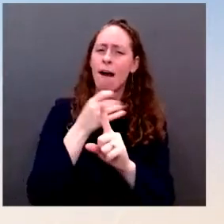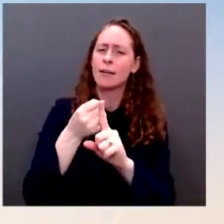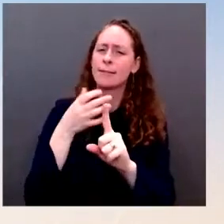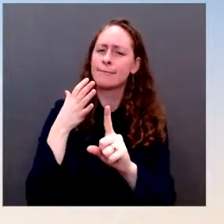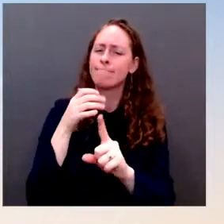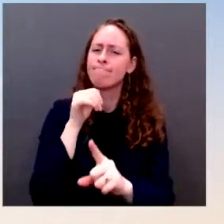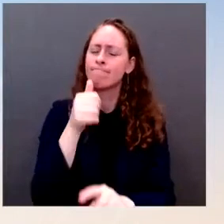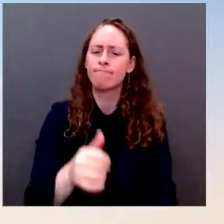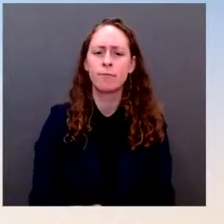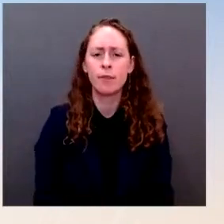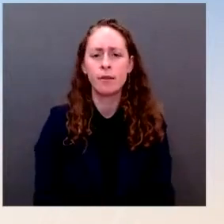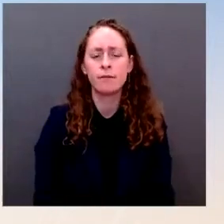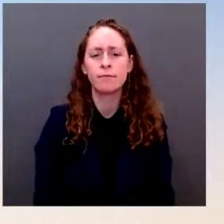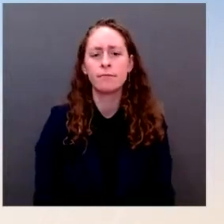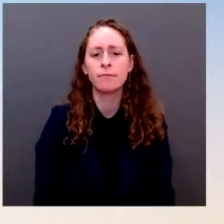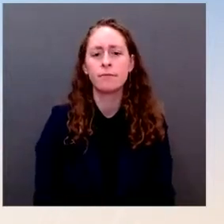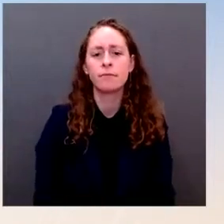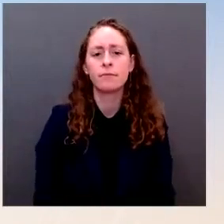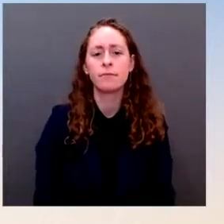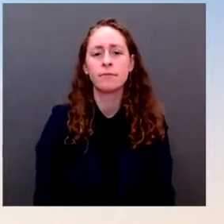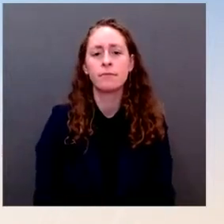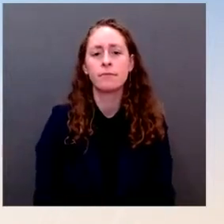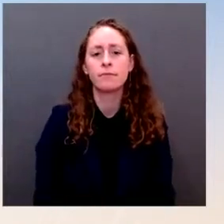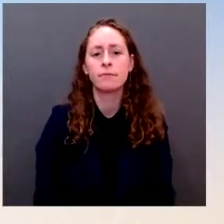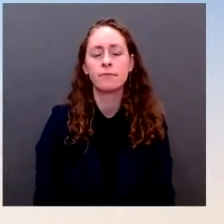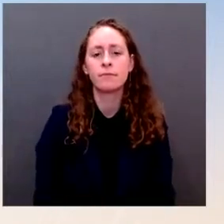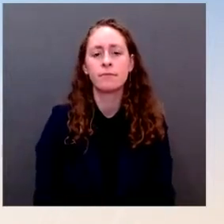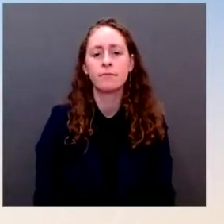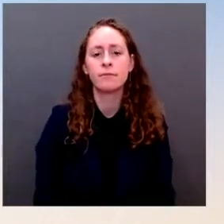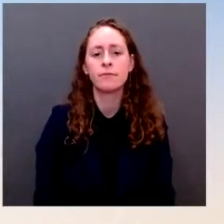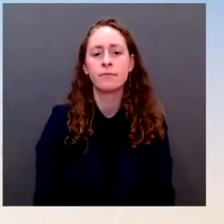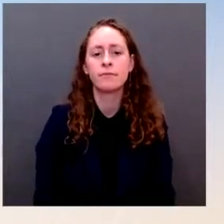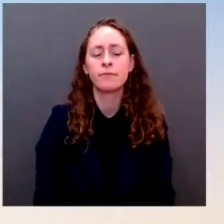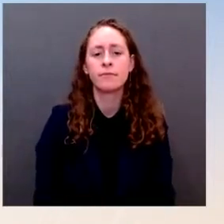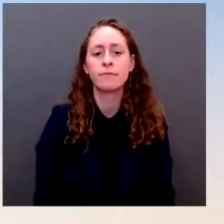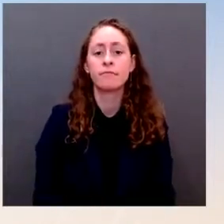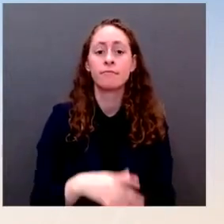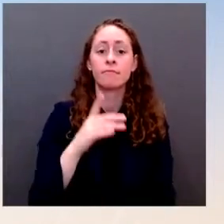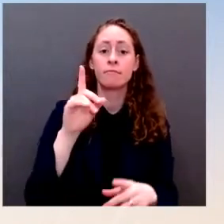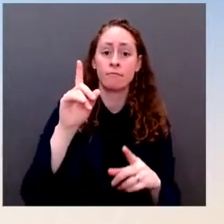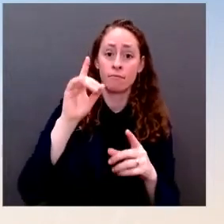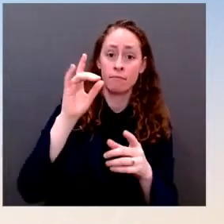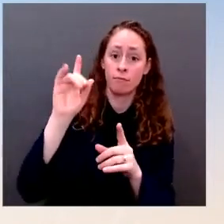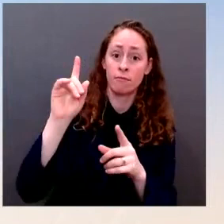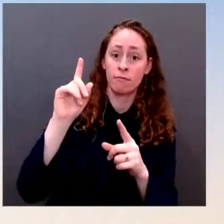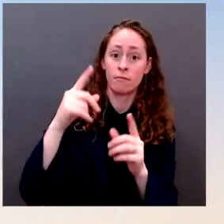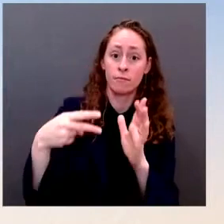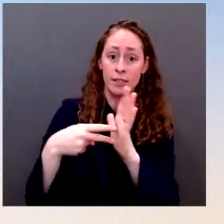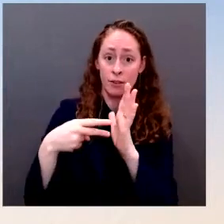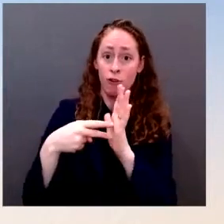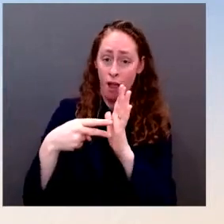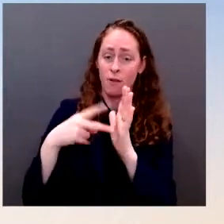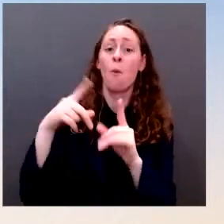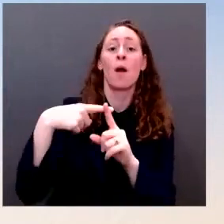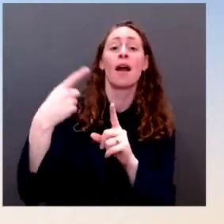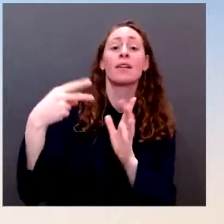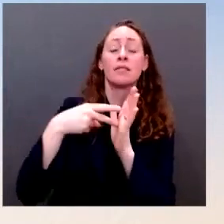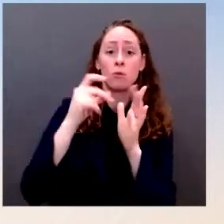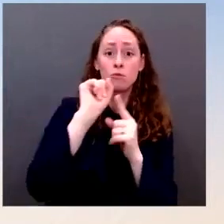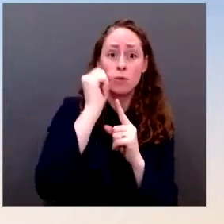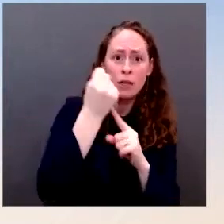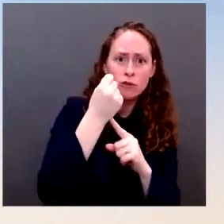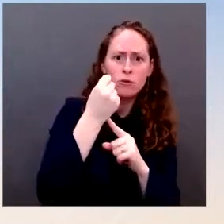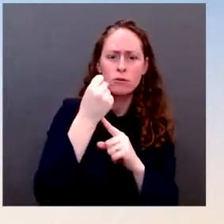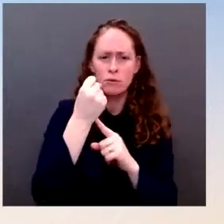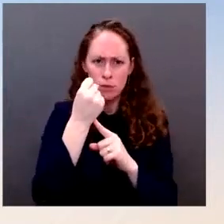So, the Department of Defense is still conducting after-action assessments. That's a natural part of the process that occurs. I also conveyed in my answer